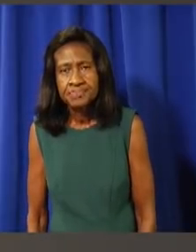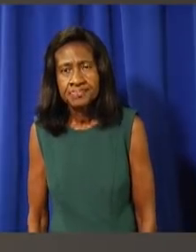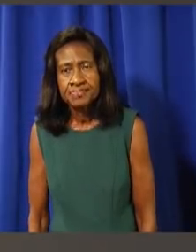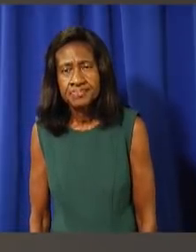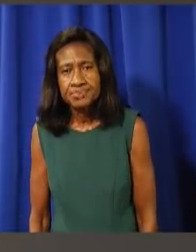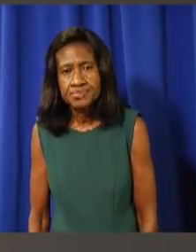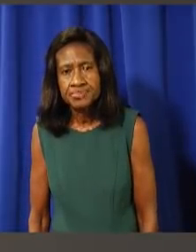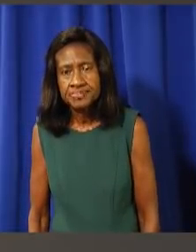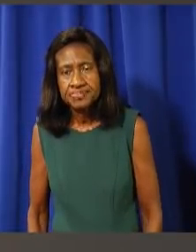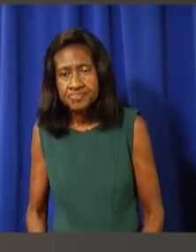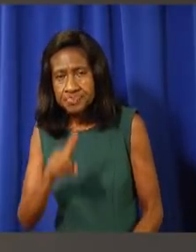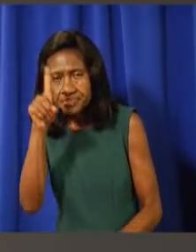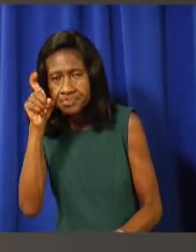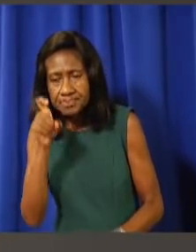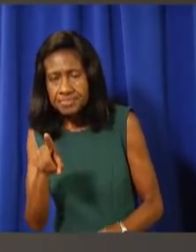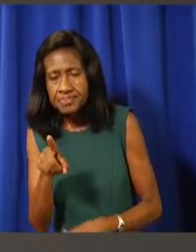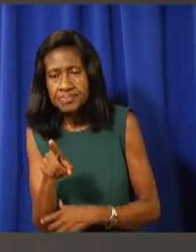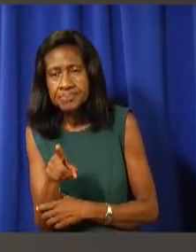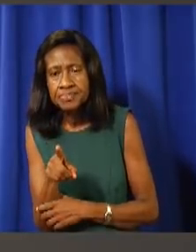Minister Bryan.